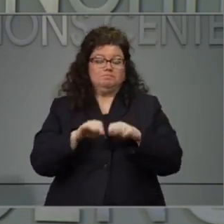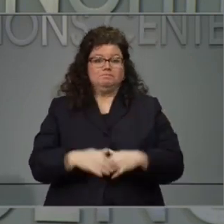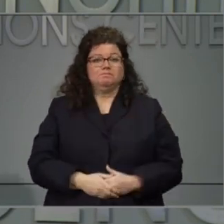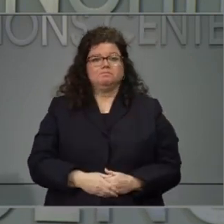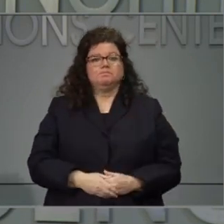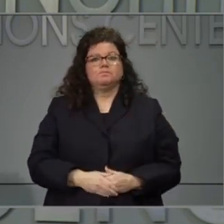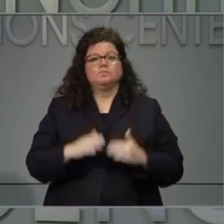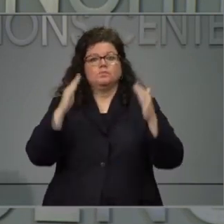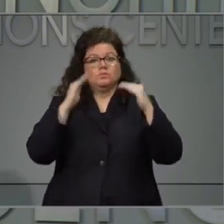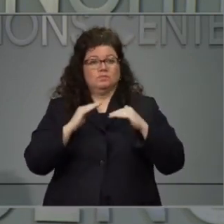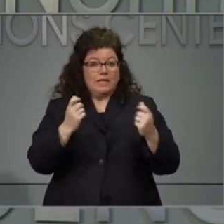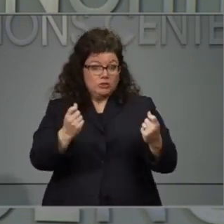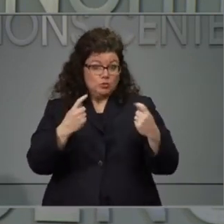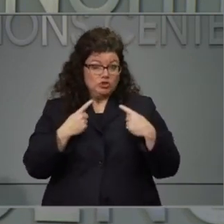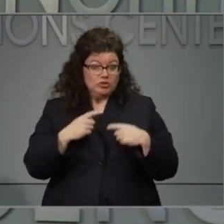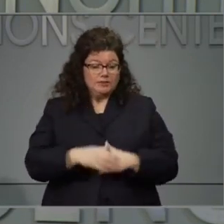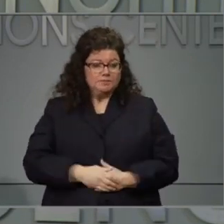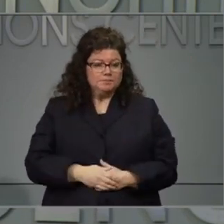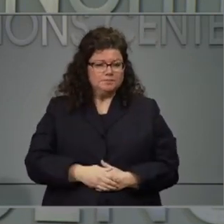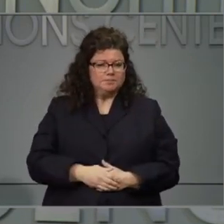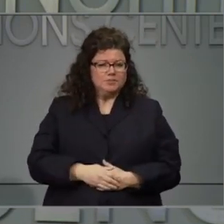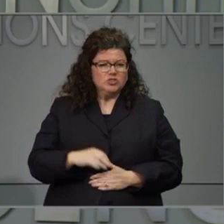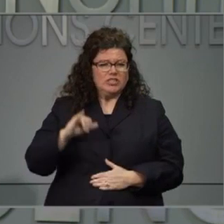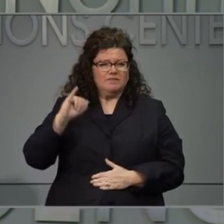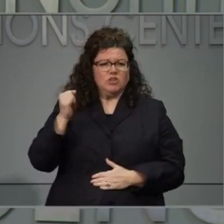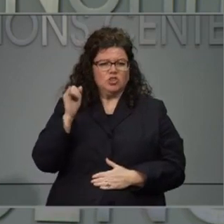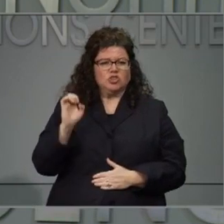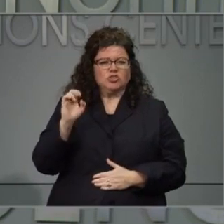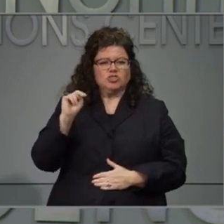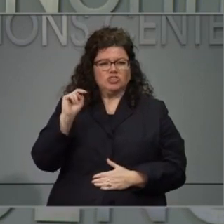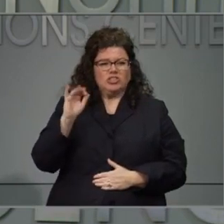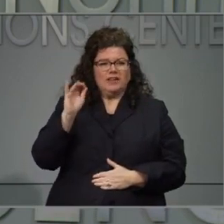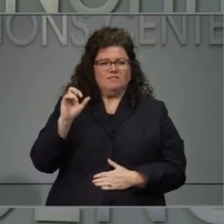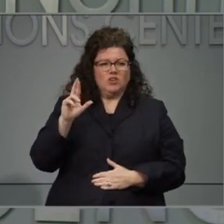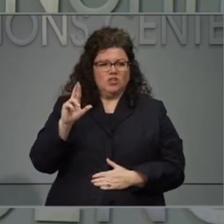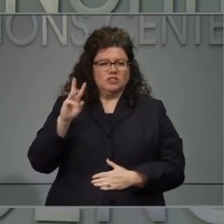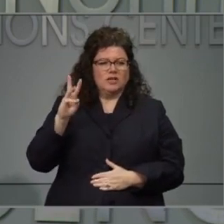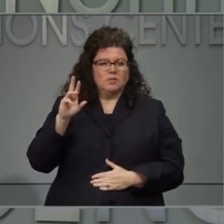Next question is from Jennifer Emmert with WLOS TV in Asheville.